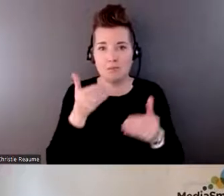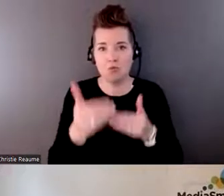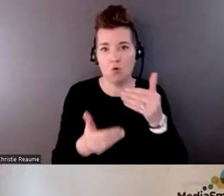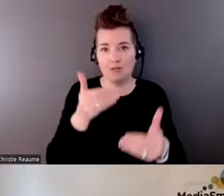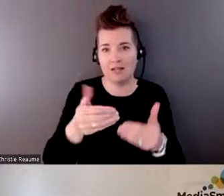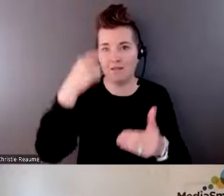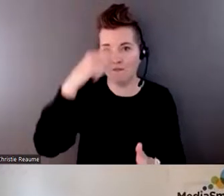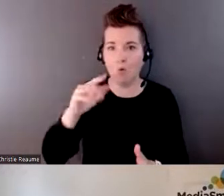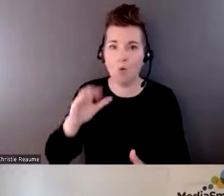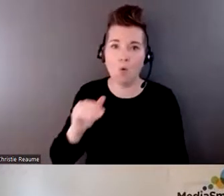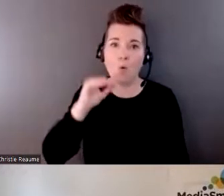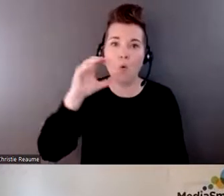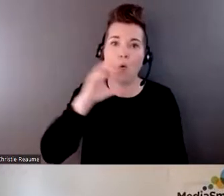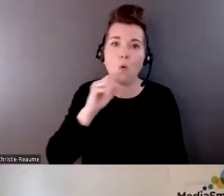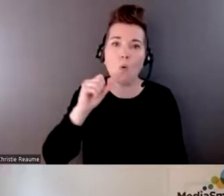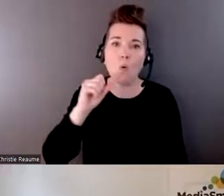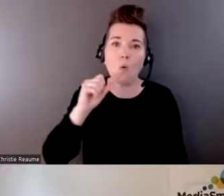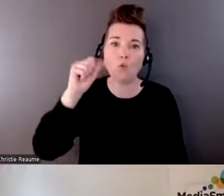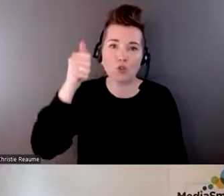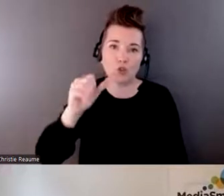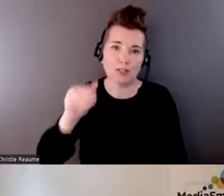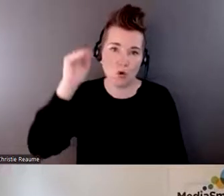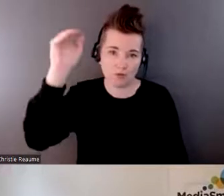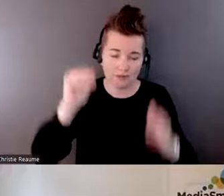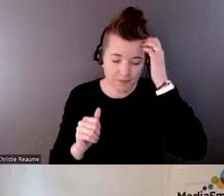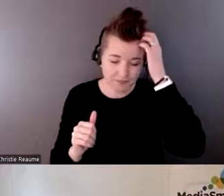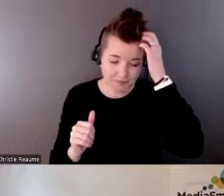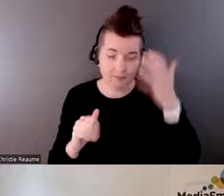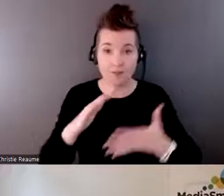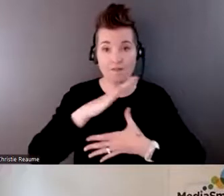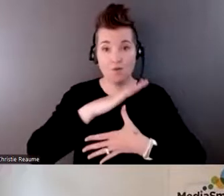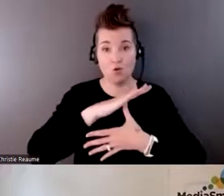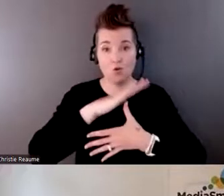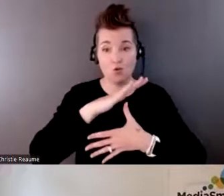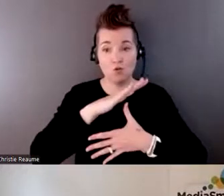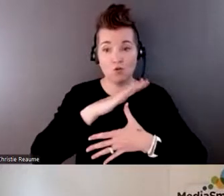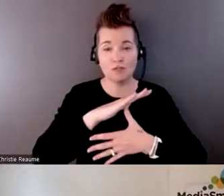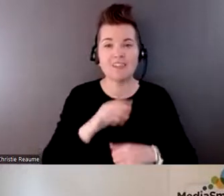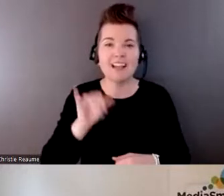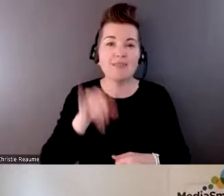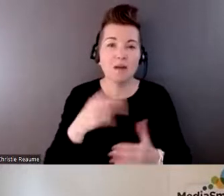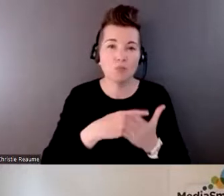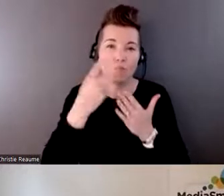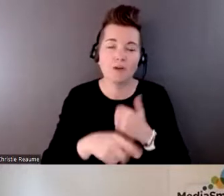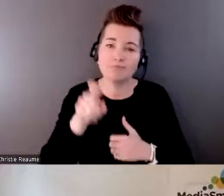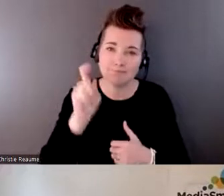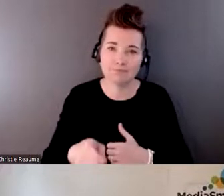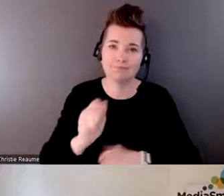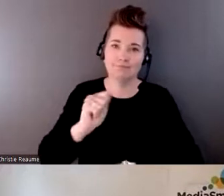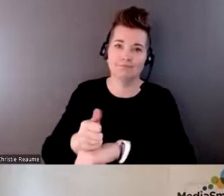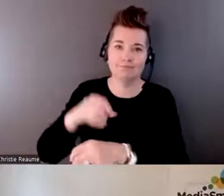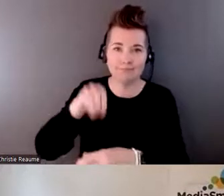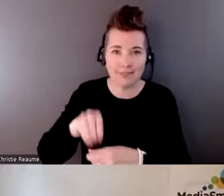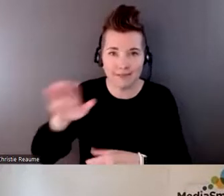adults. And so the first one is that the community, the program is community-based with flexible program delivery